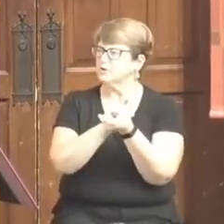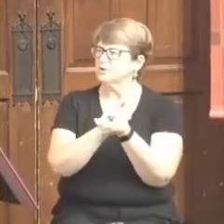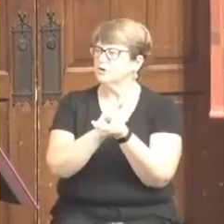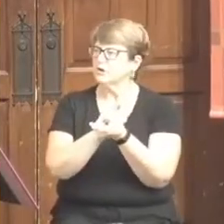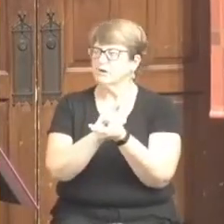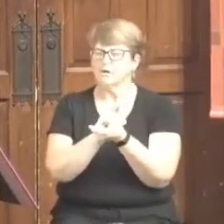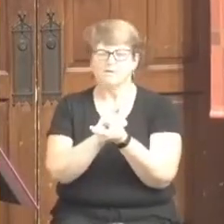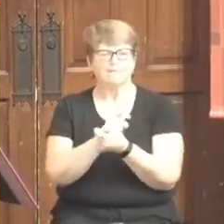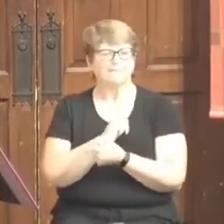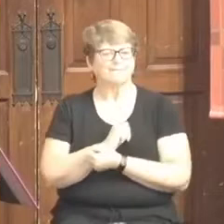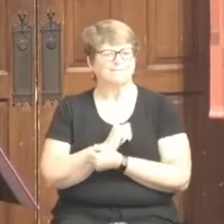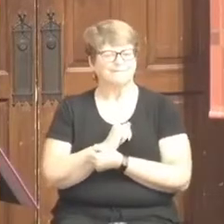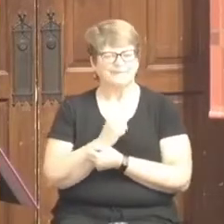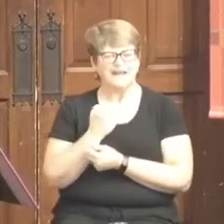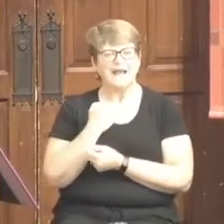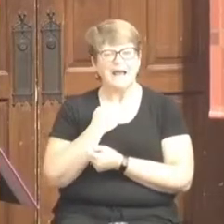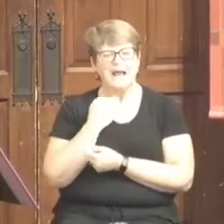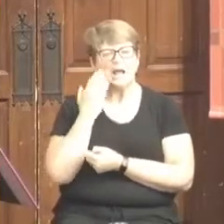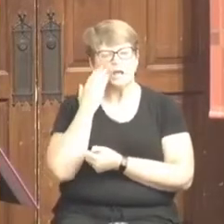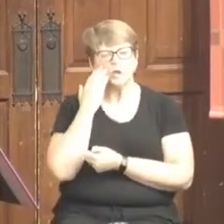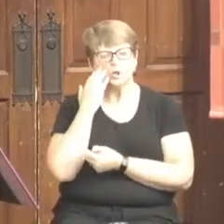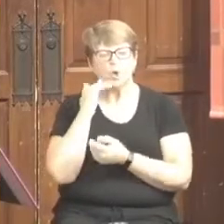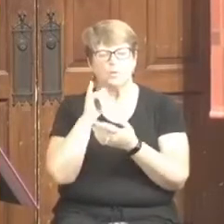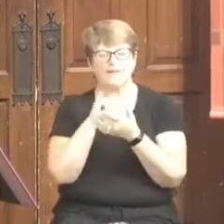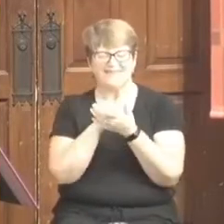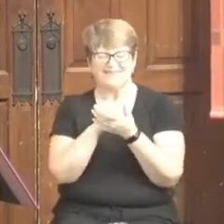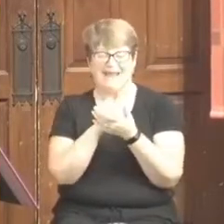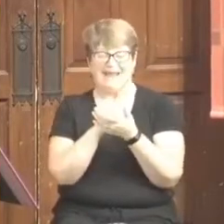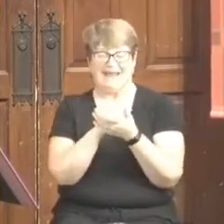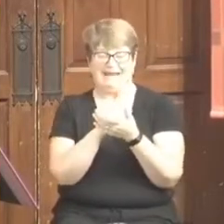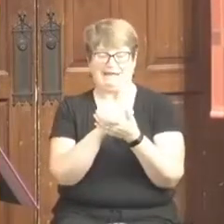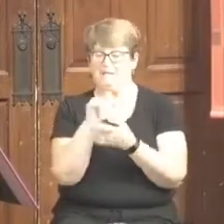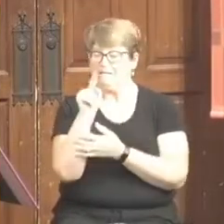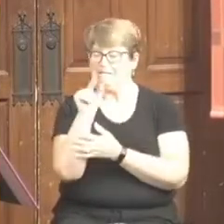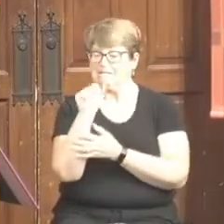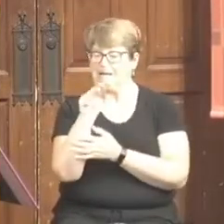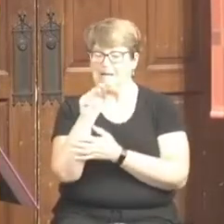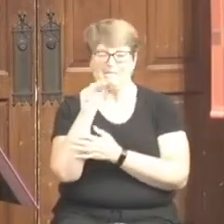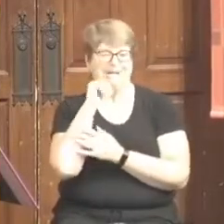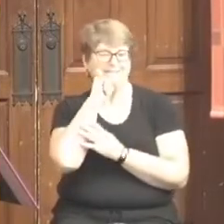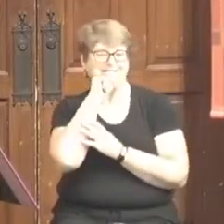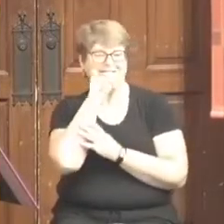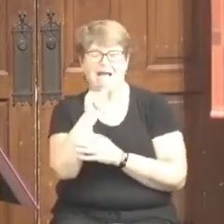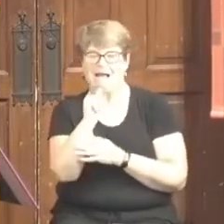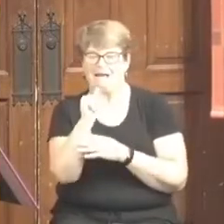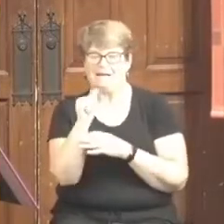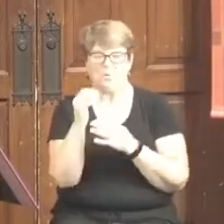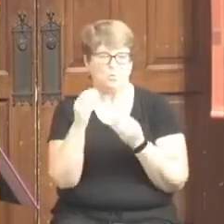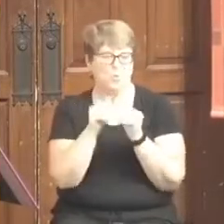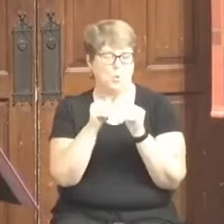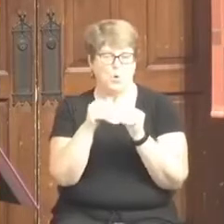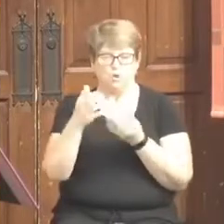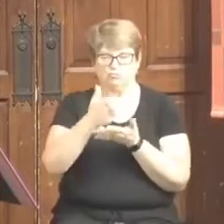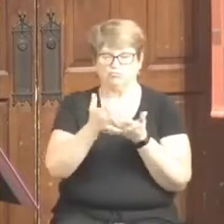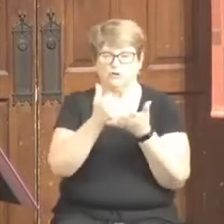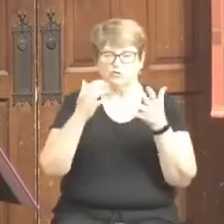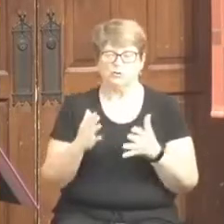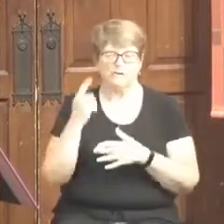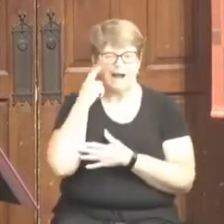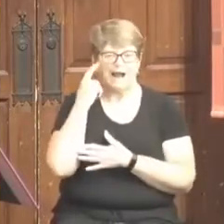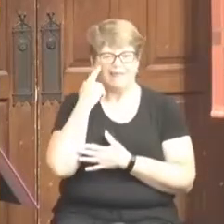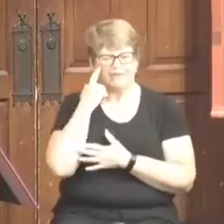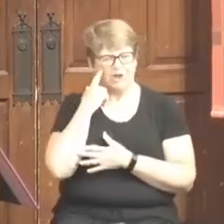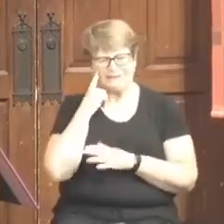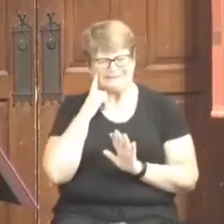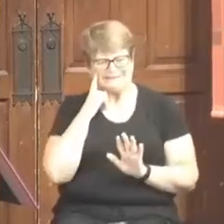when that transition took place. I wasn't sure I was going to see Tom on Sunday because I knew he was upset.